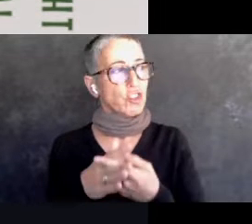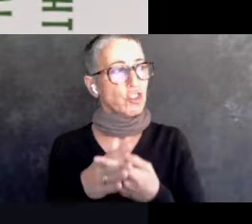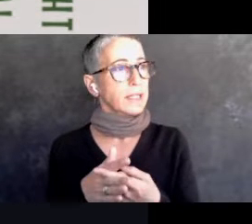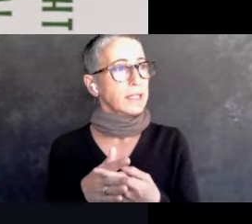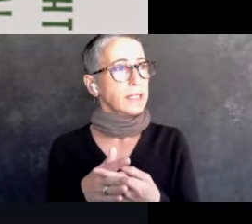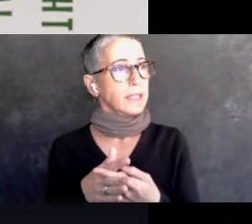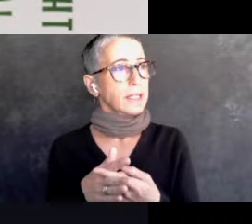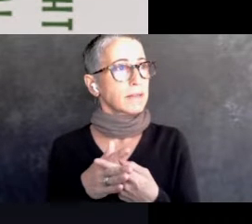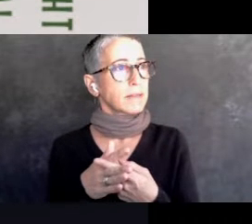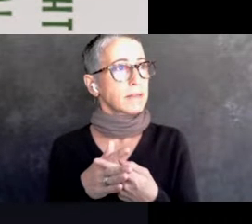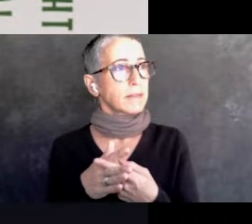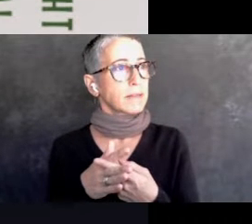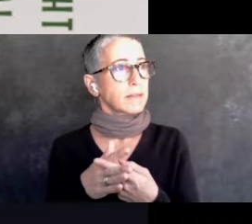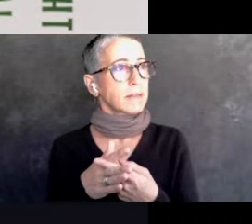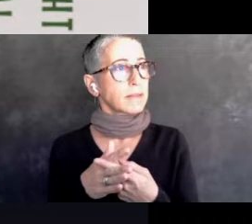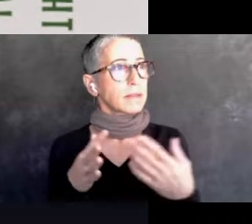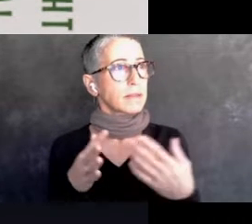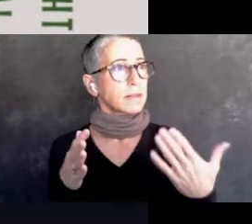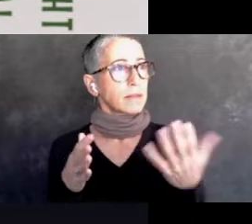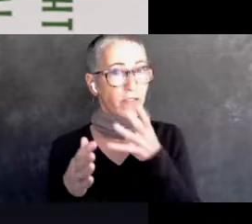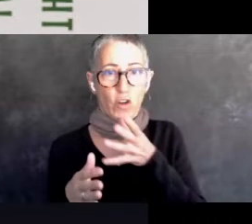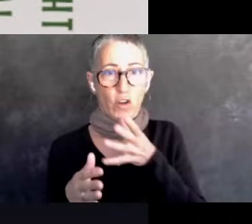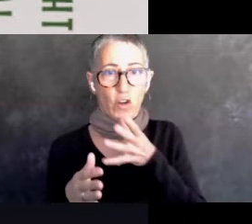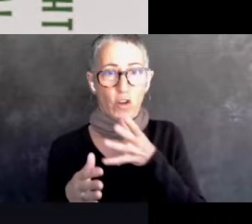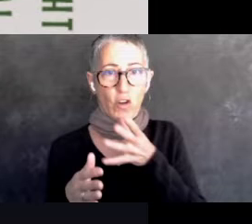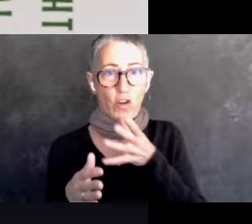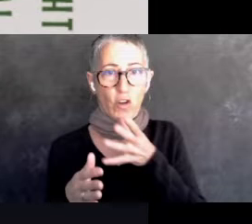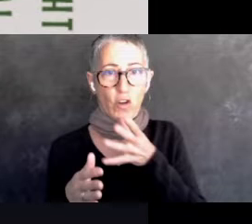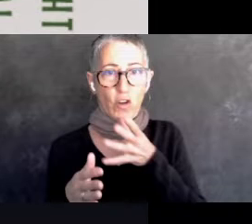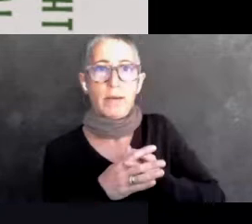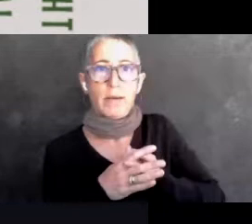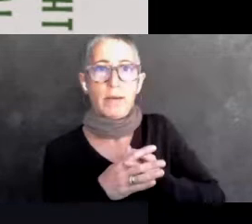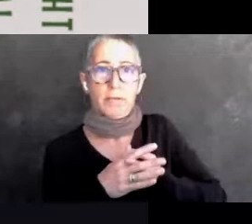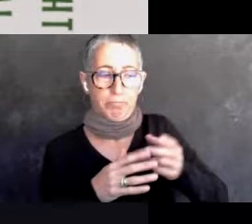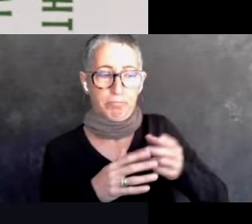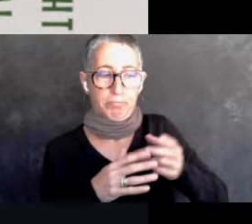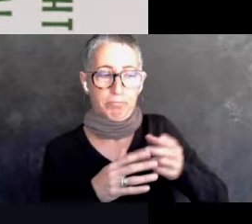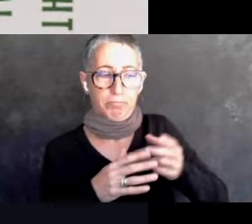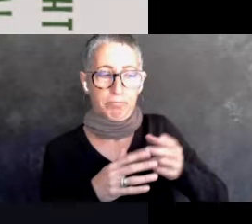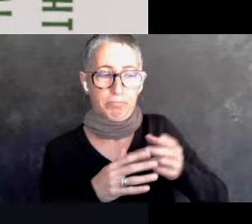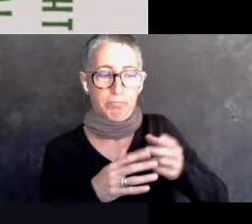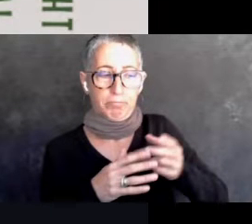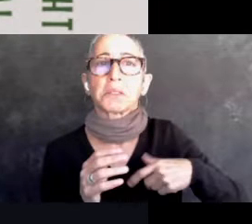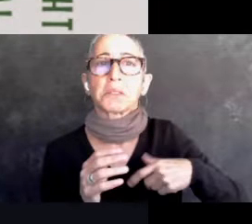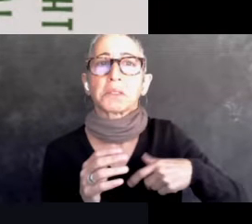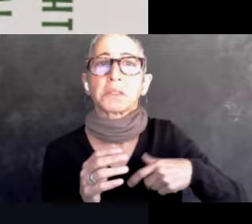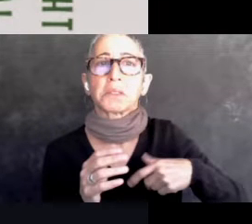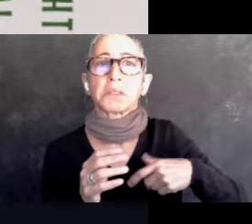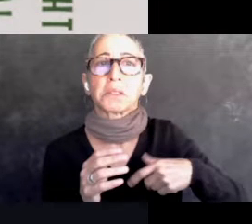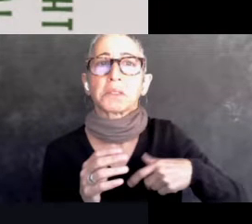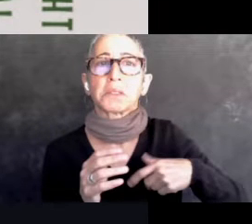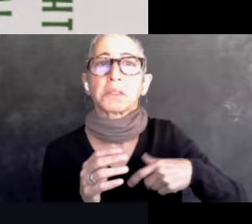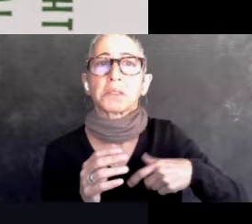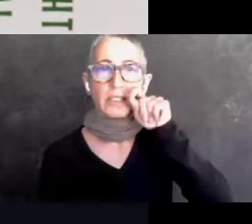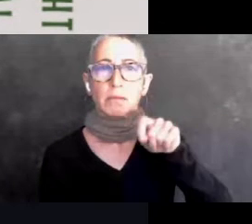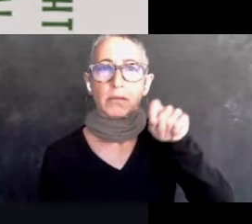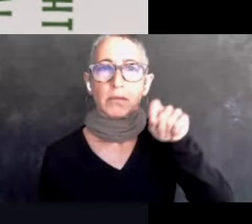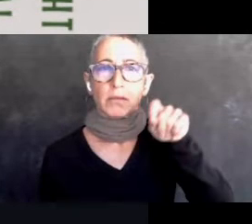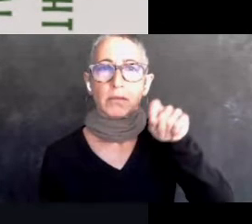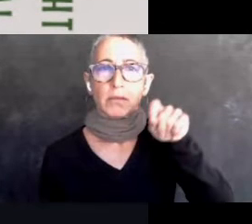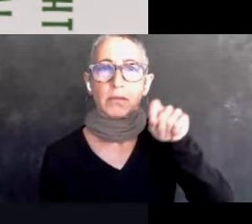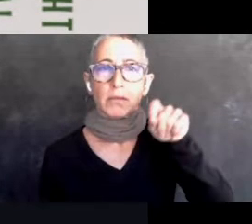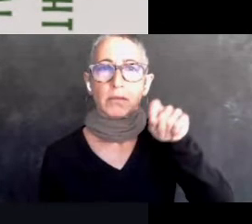uh, farm and we were building out the chicken coop and we were building out the beds